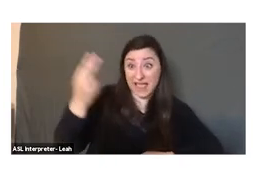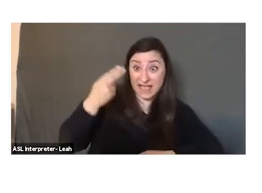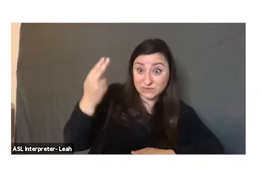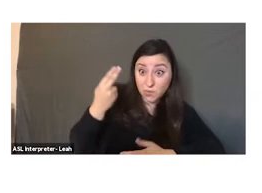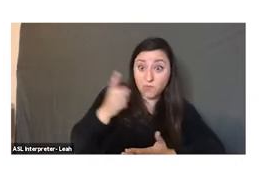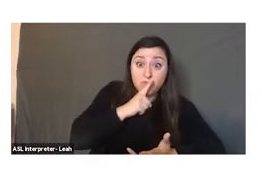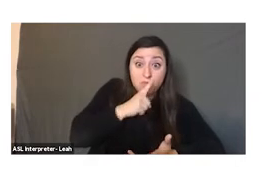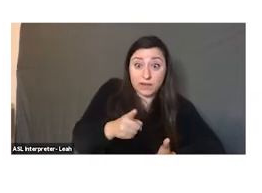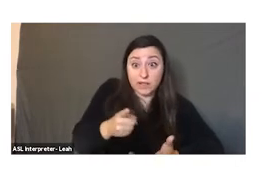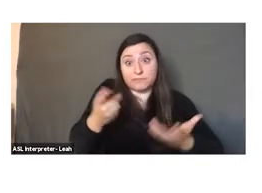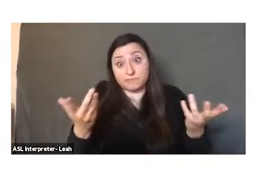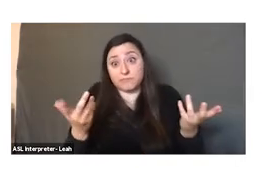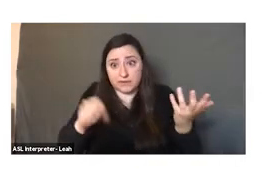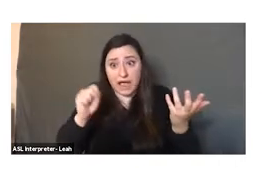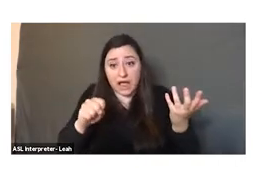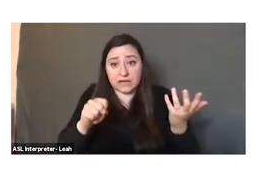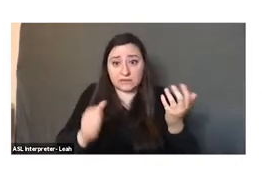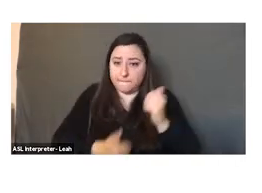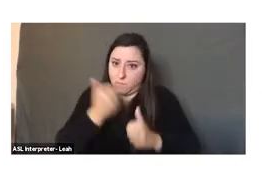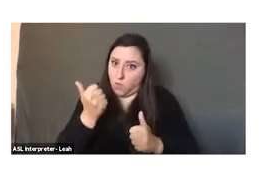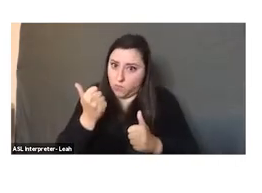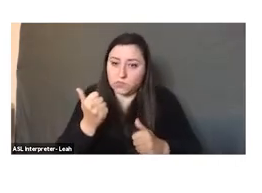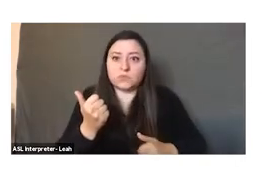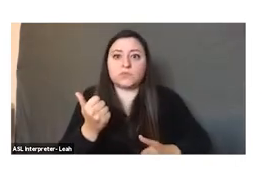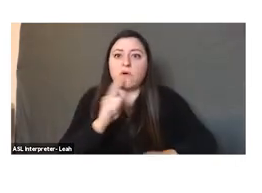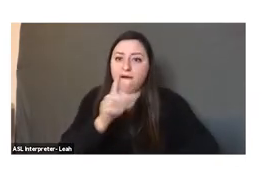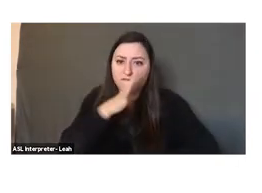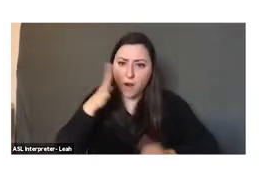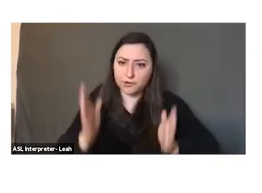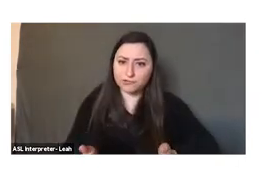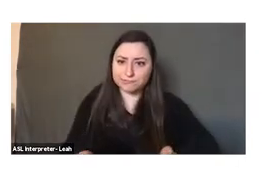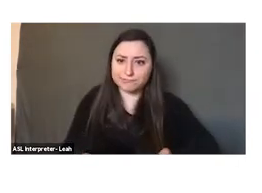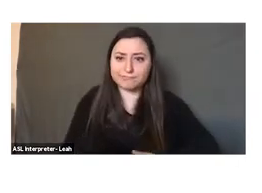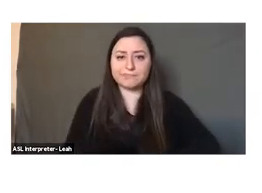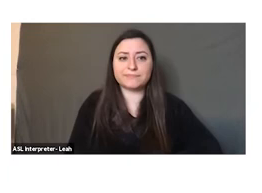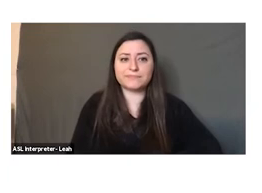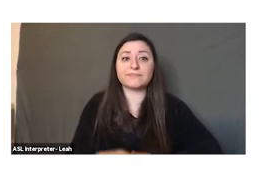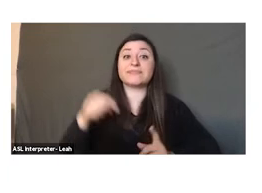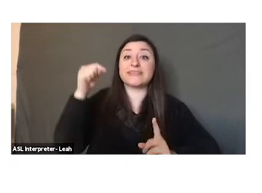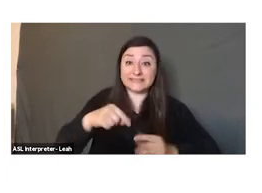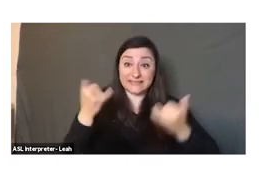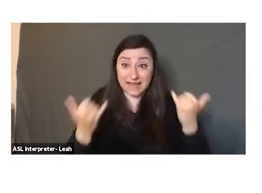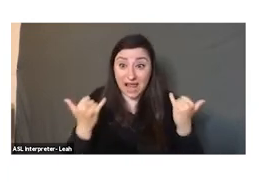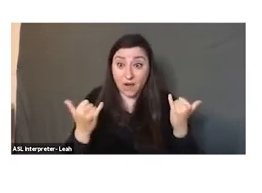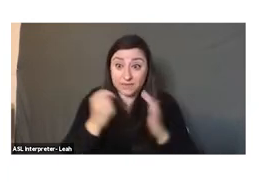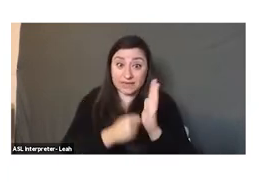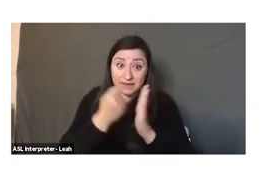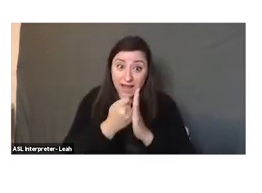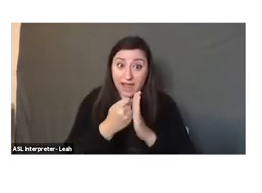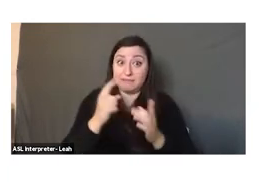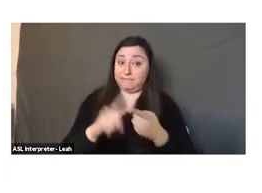is that the absolute majority of Palestinians were farmers. This is the time to refute